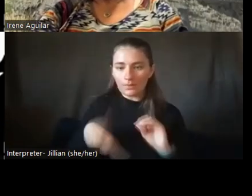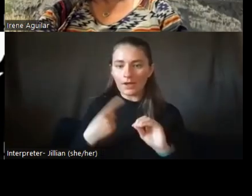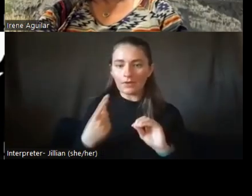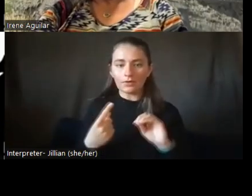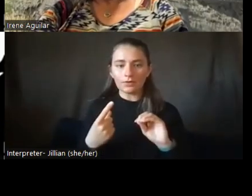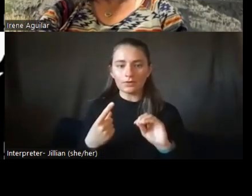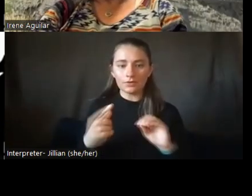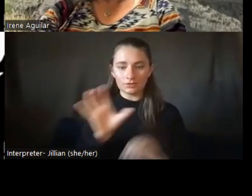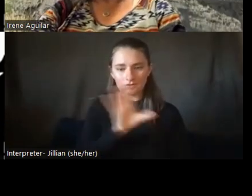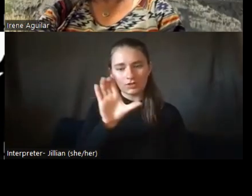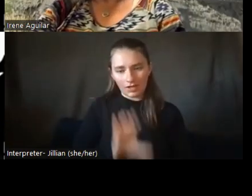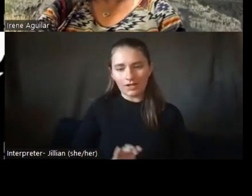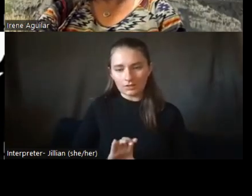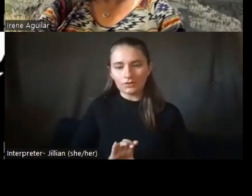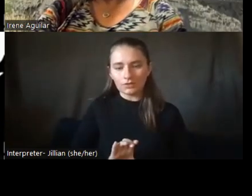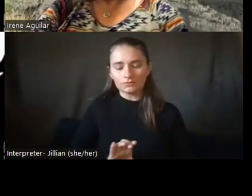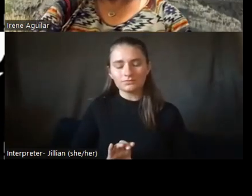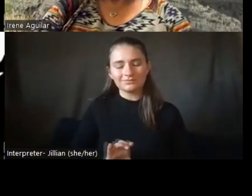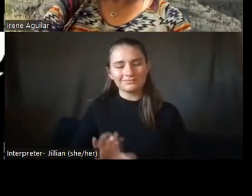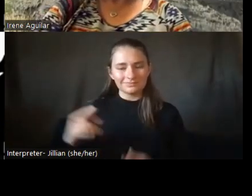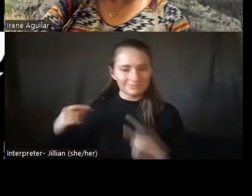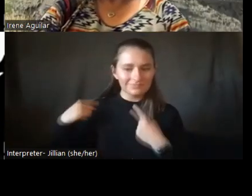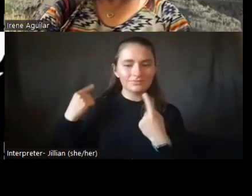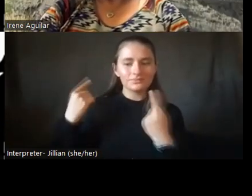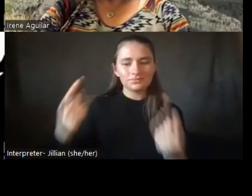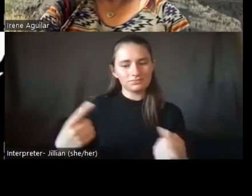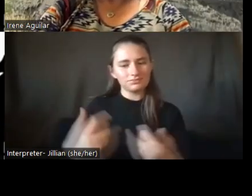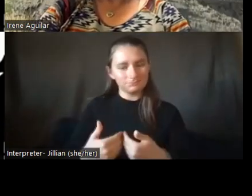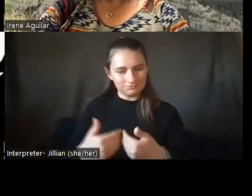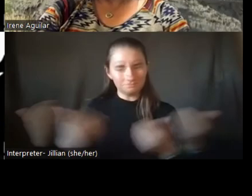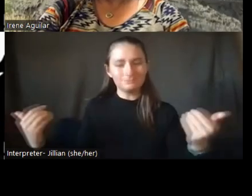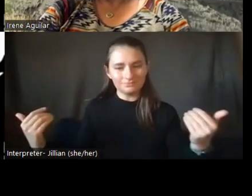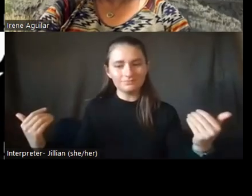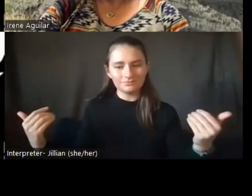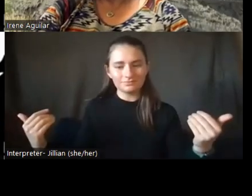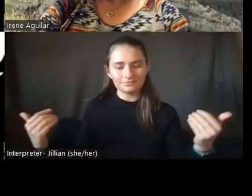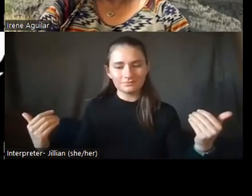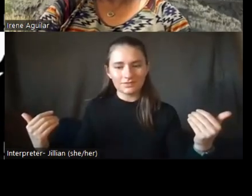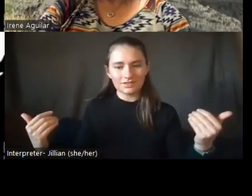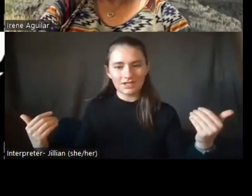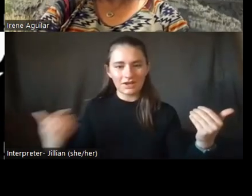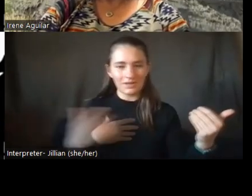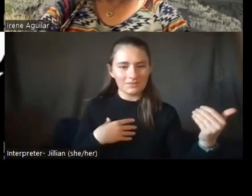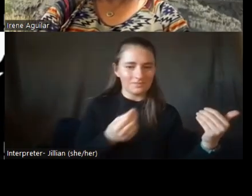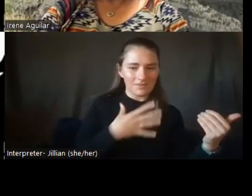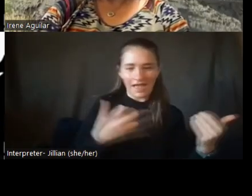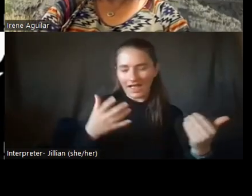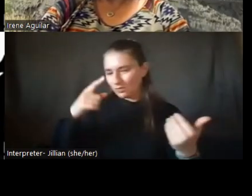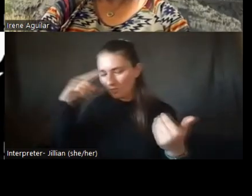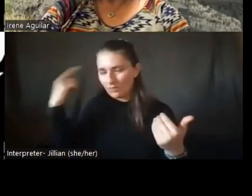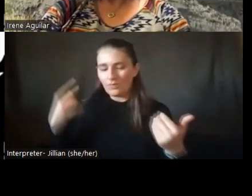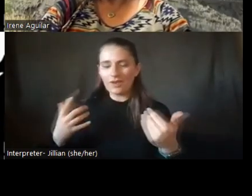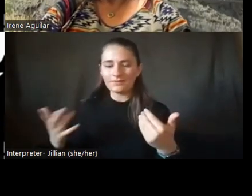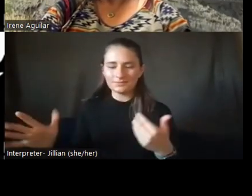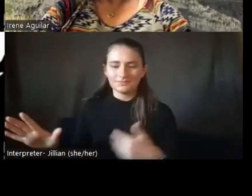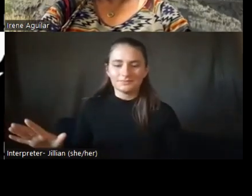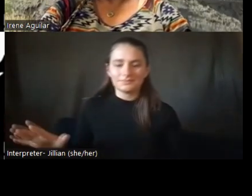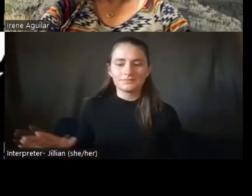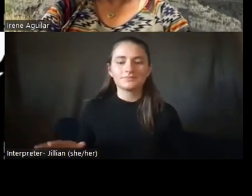it was historically then very segregated. And so, um, I, I